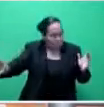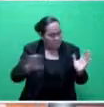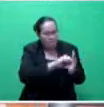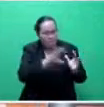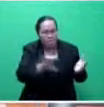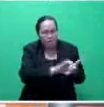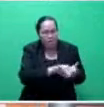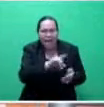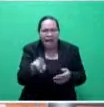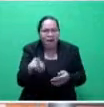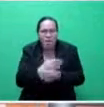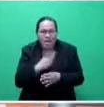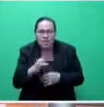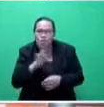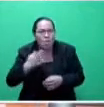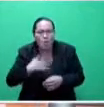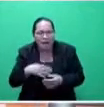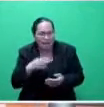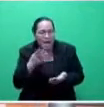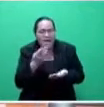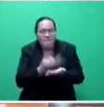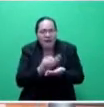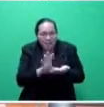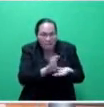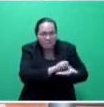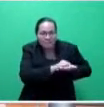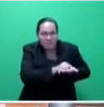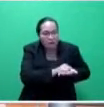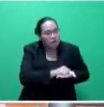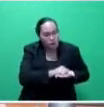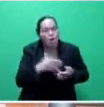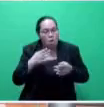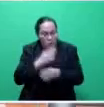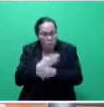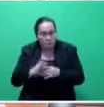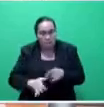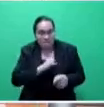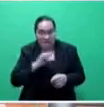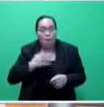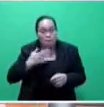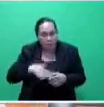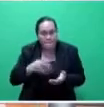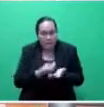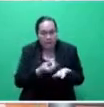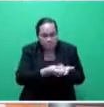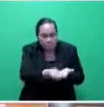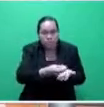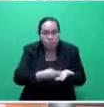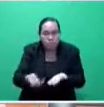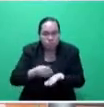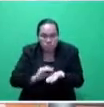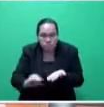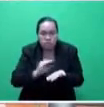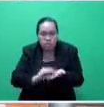funds set up. The workers actually want money given to them on a regular basis. The COVID-19